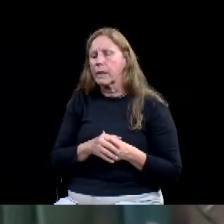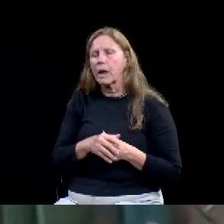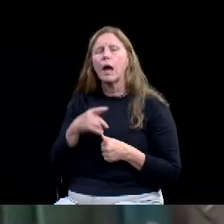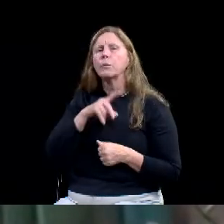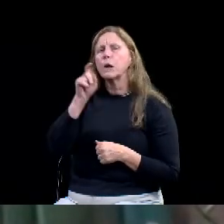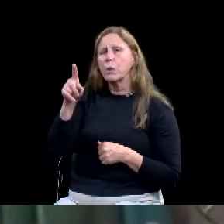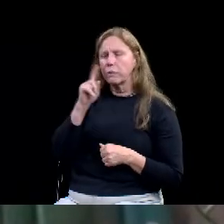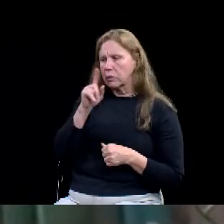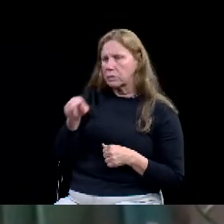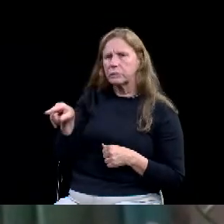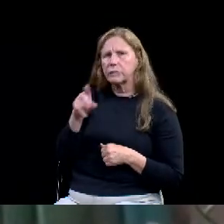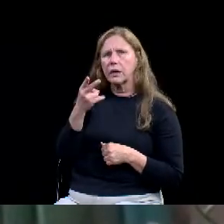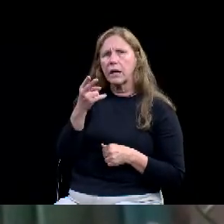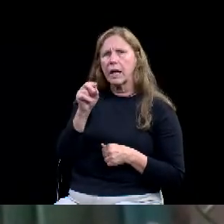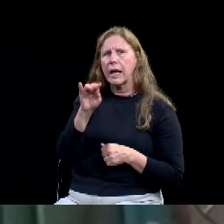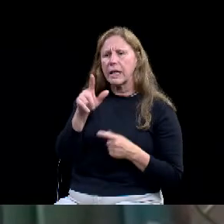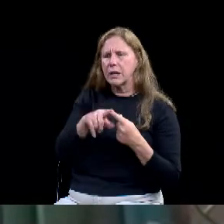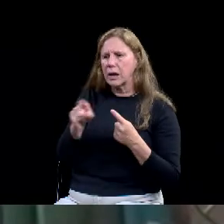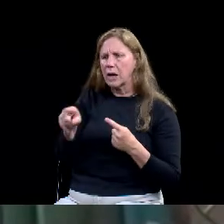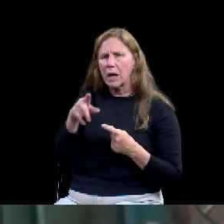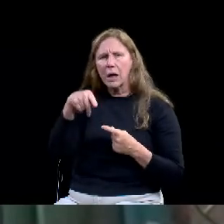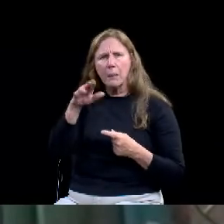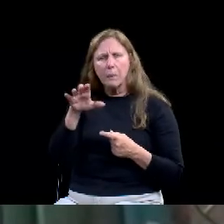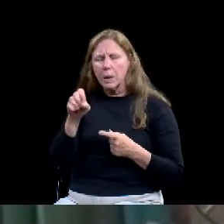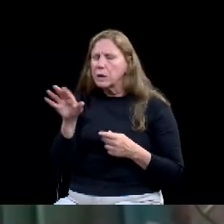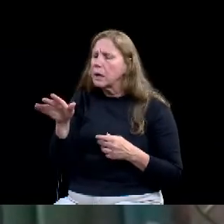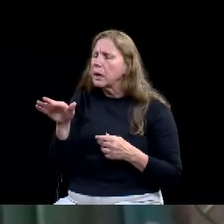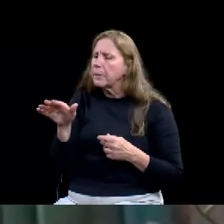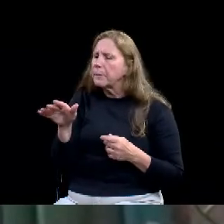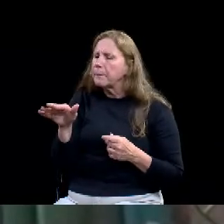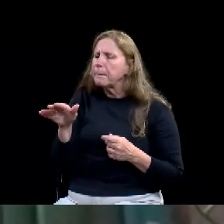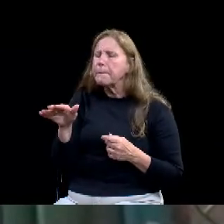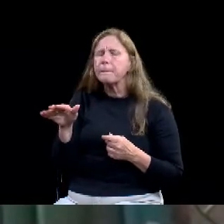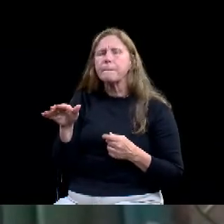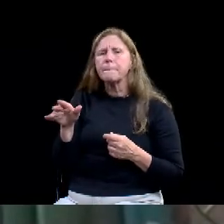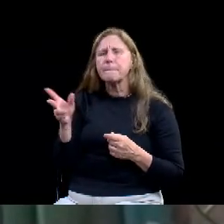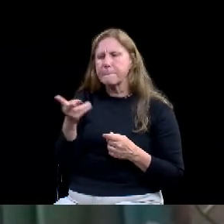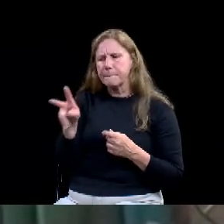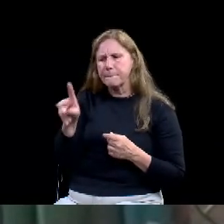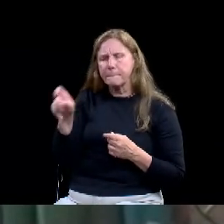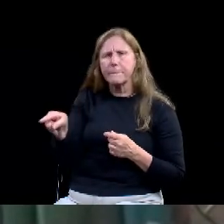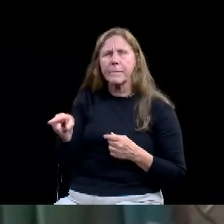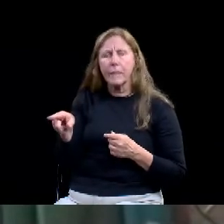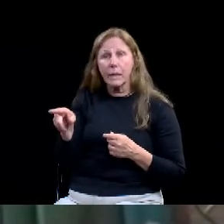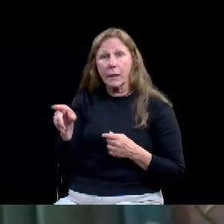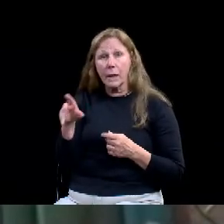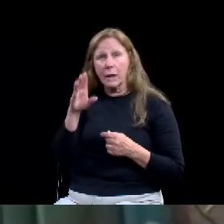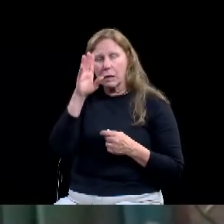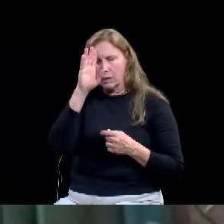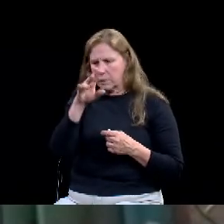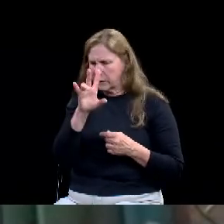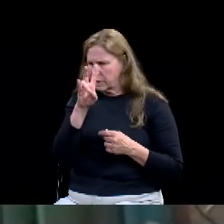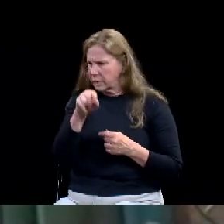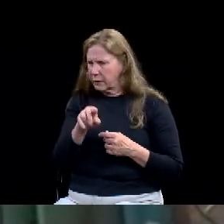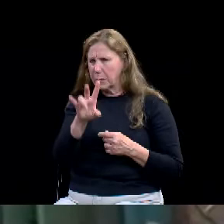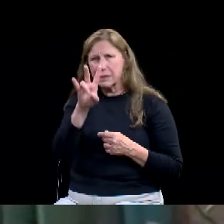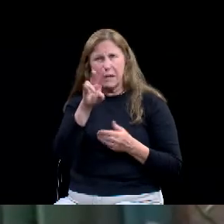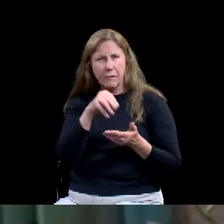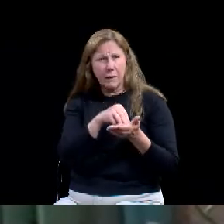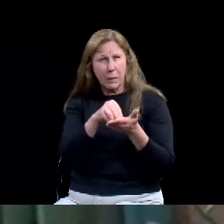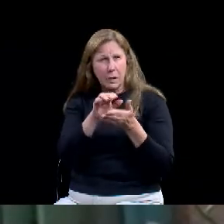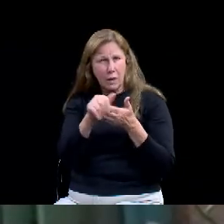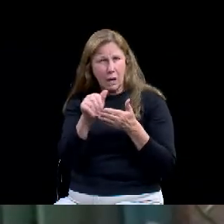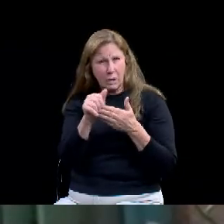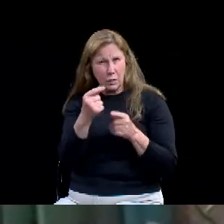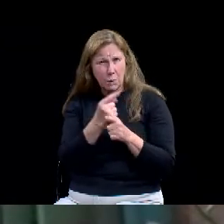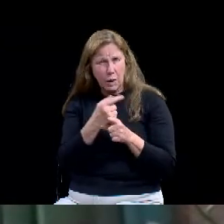what is it? $7.7 million. Um, what do you think is the disconnect with, um, getting all of this money out? Do you think